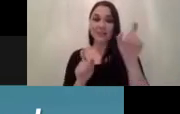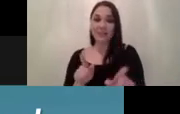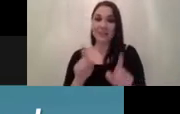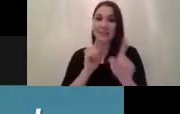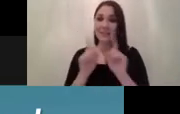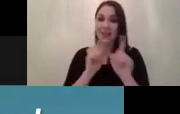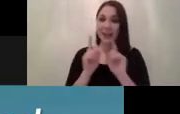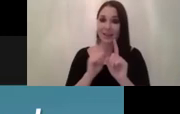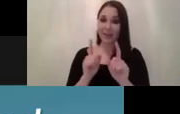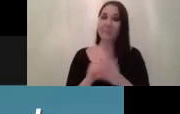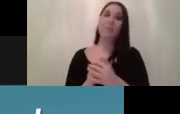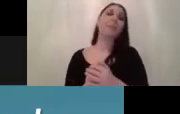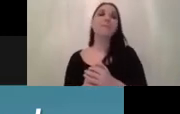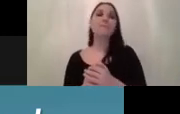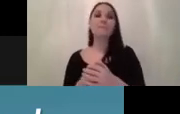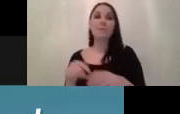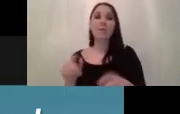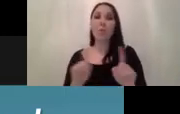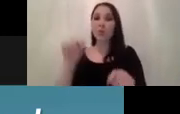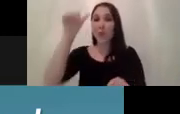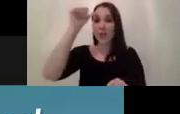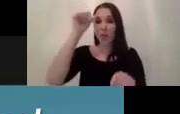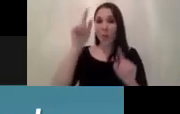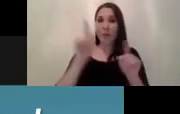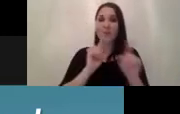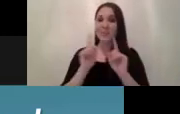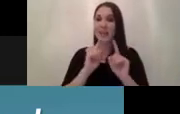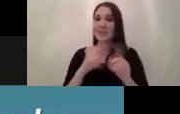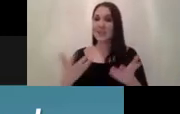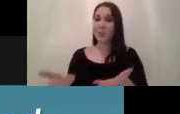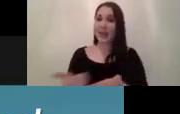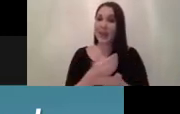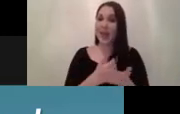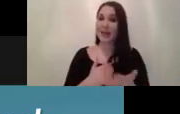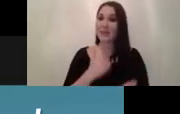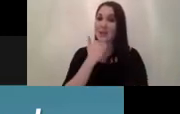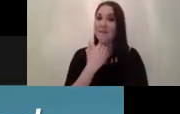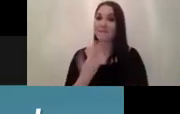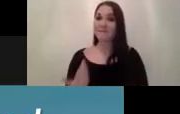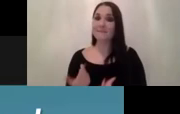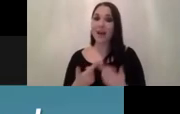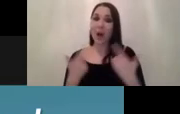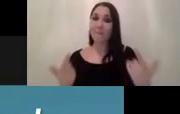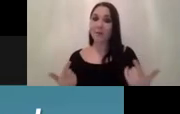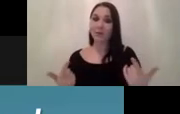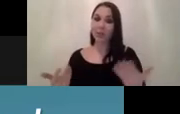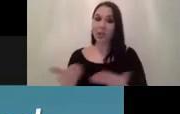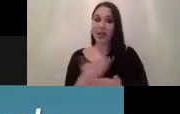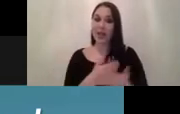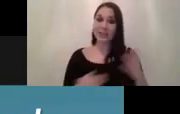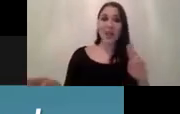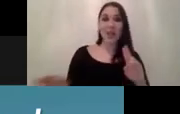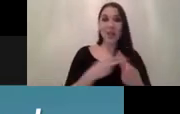about the data have we worked with this data set before did we collect enough data how much data do we need do we need labeled data